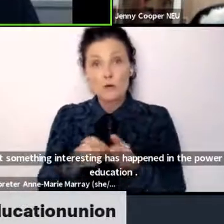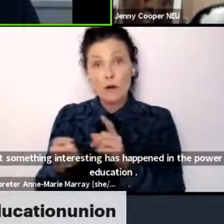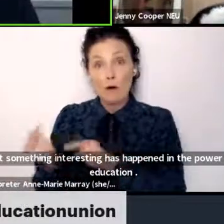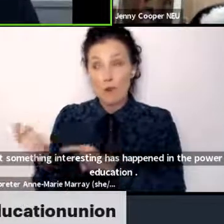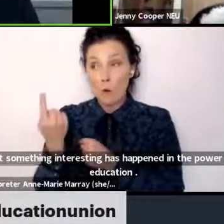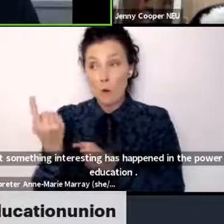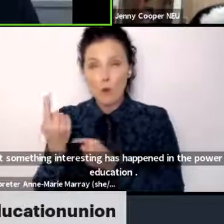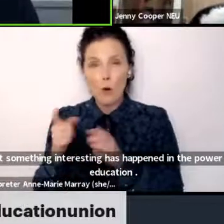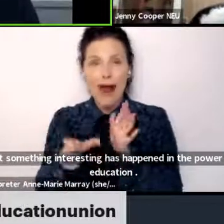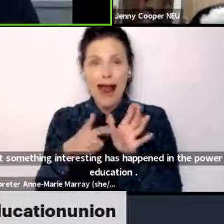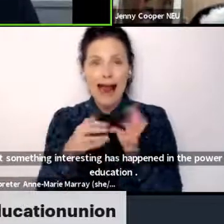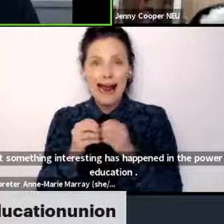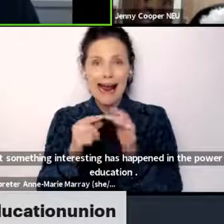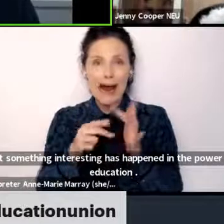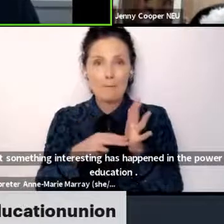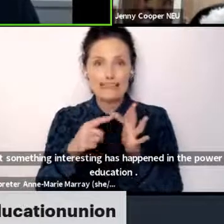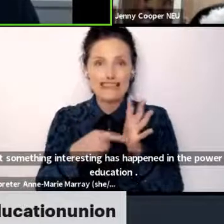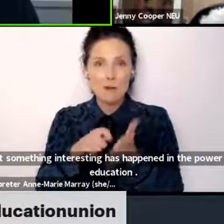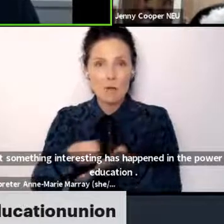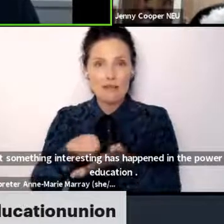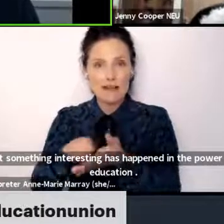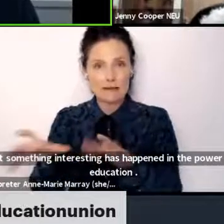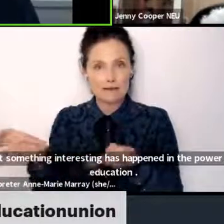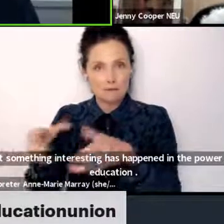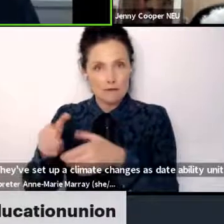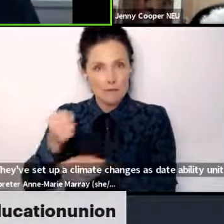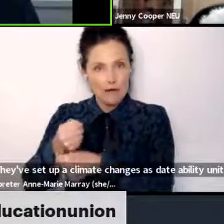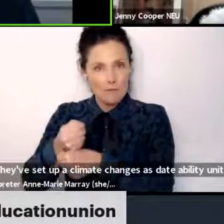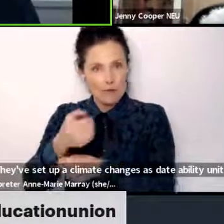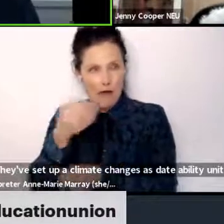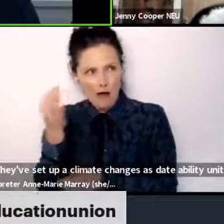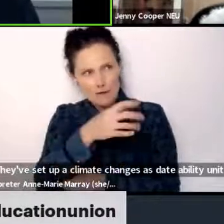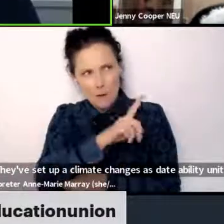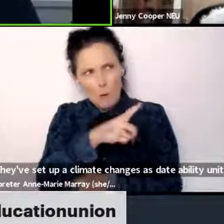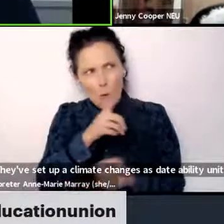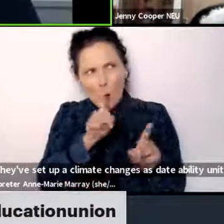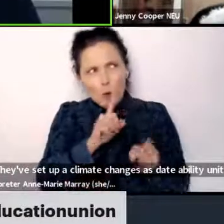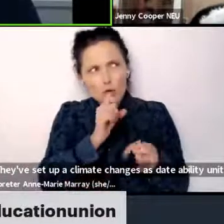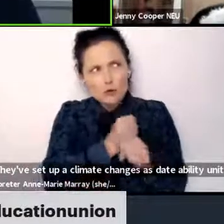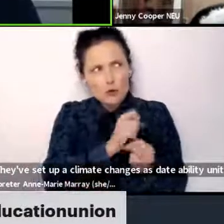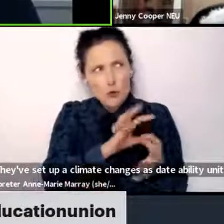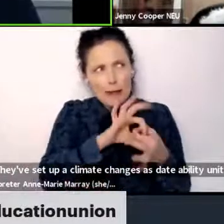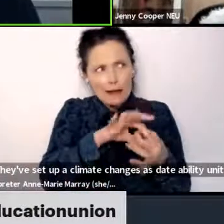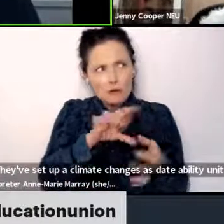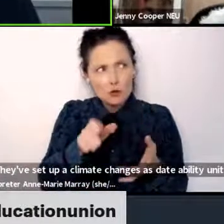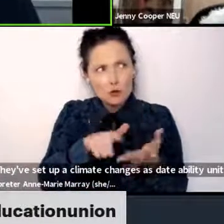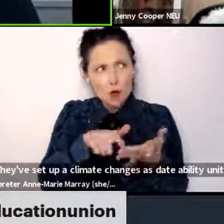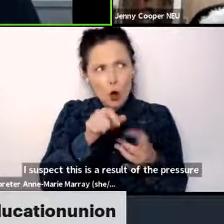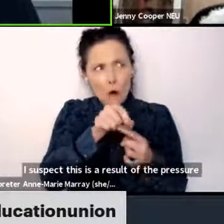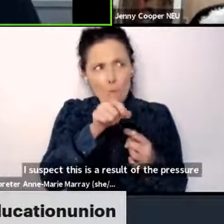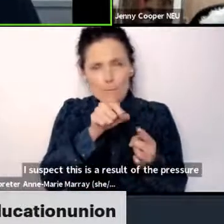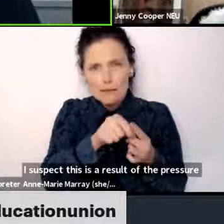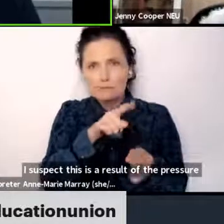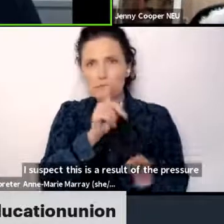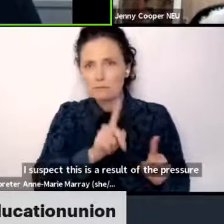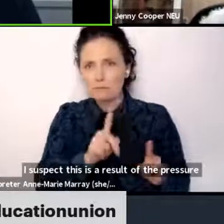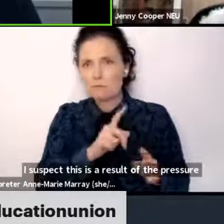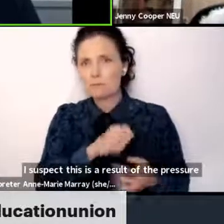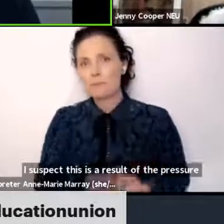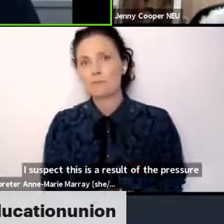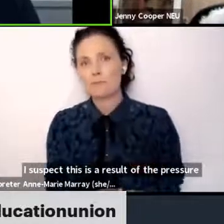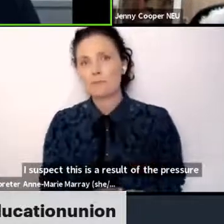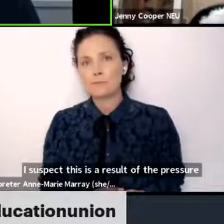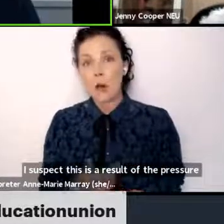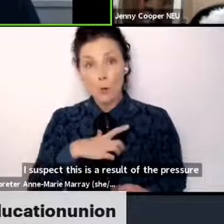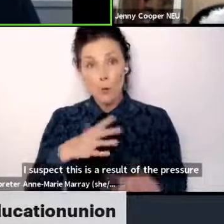the Cabinet Office asking them what they would do in relation to COP. However, regardless of why this unit has been set up,